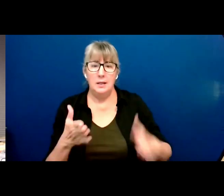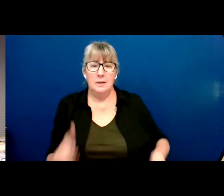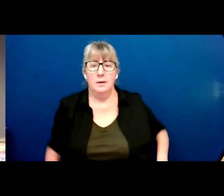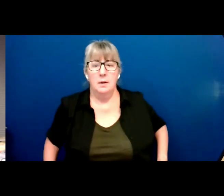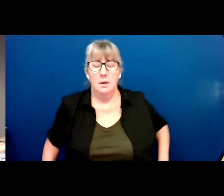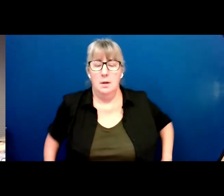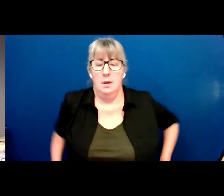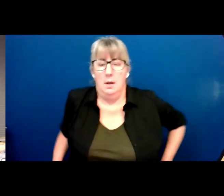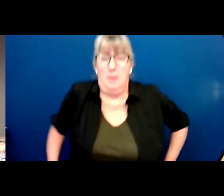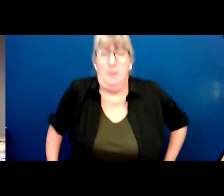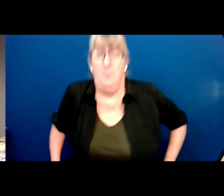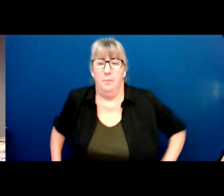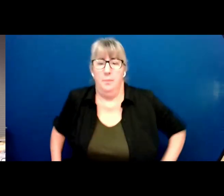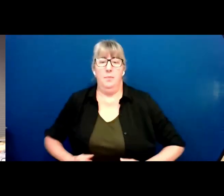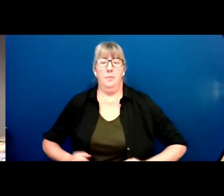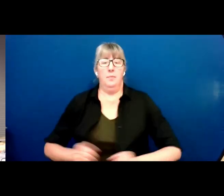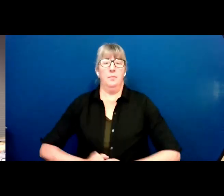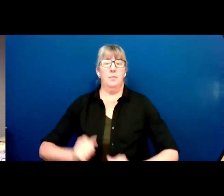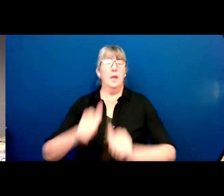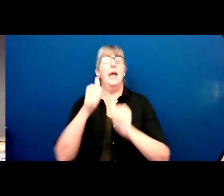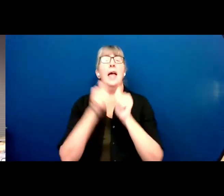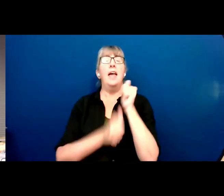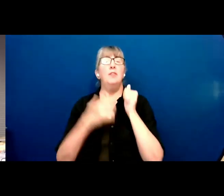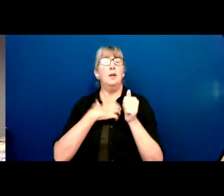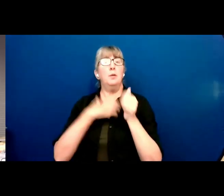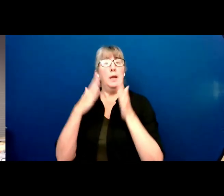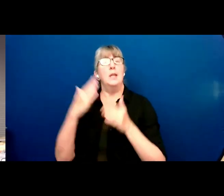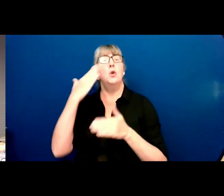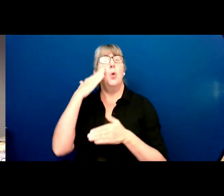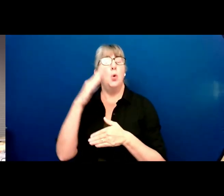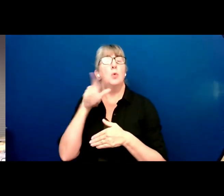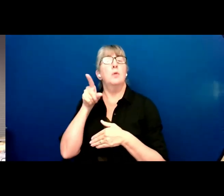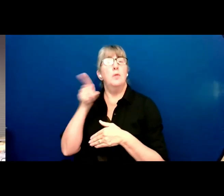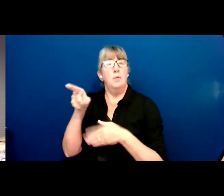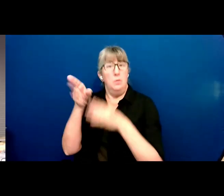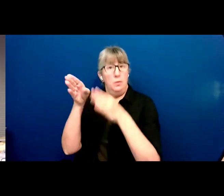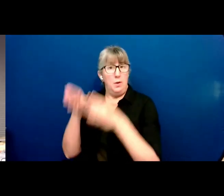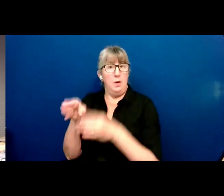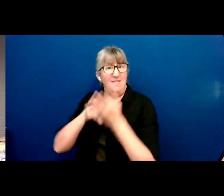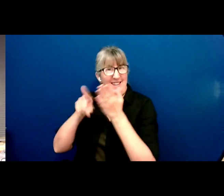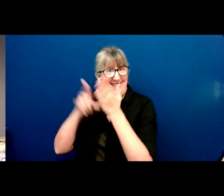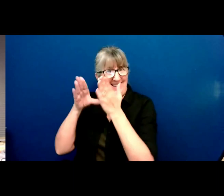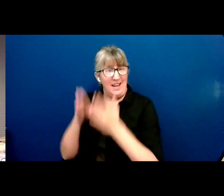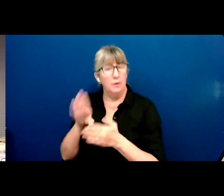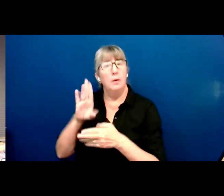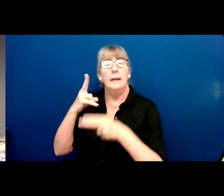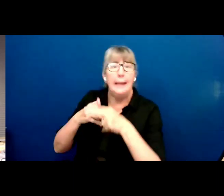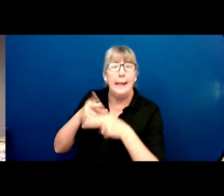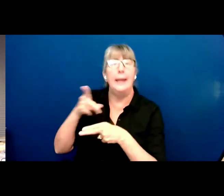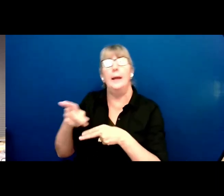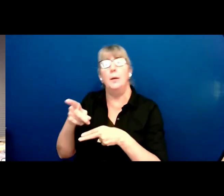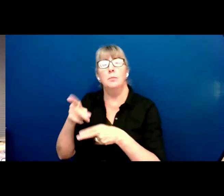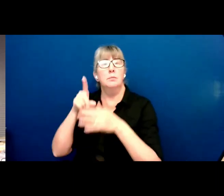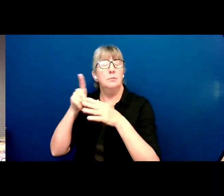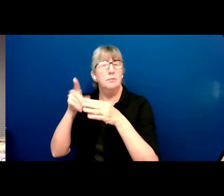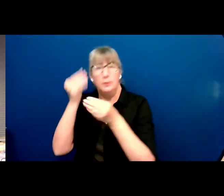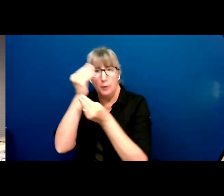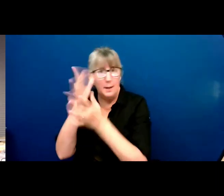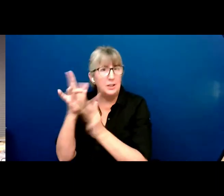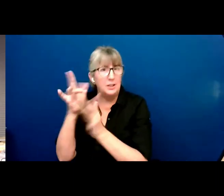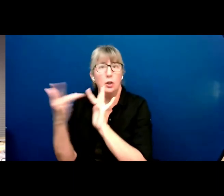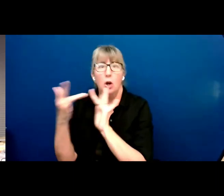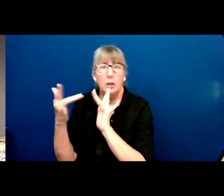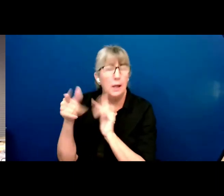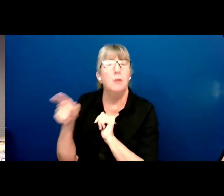identity and the contact information of their investigator. That's the best, most direct way to contact your investigator